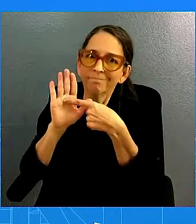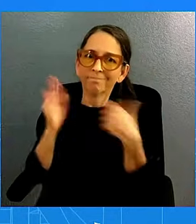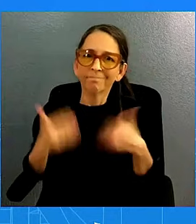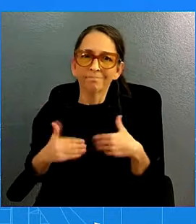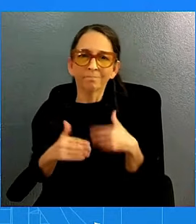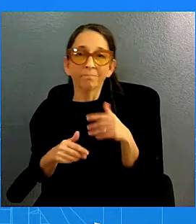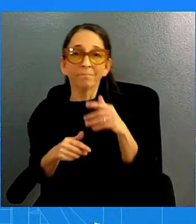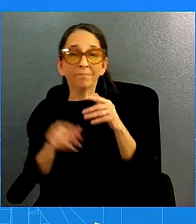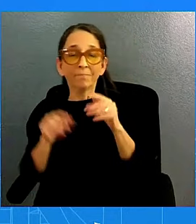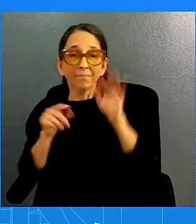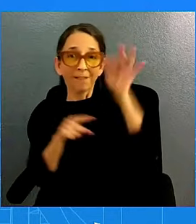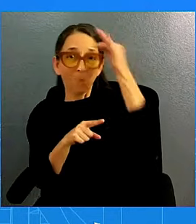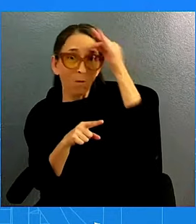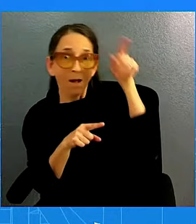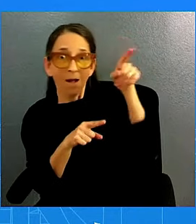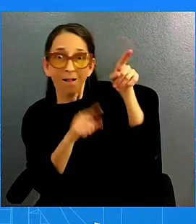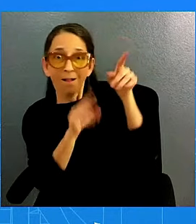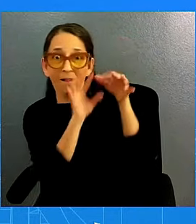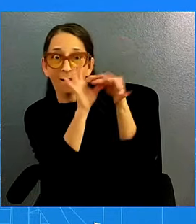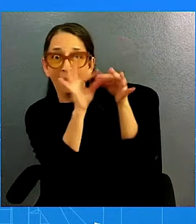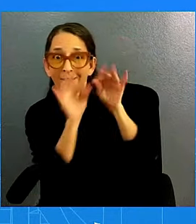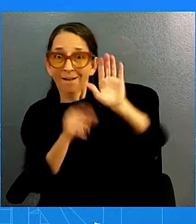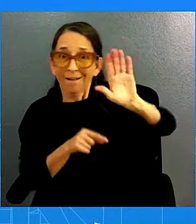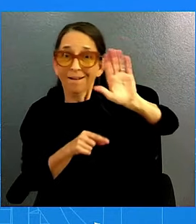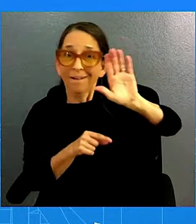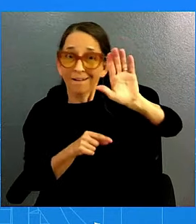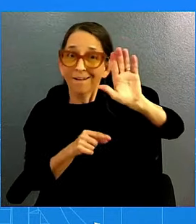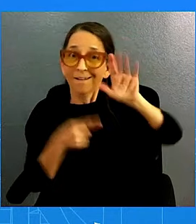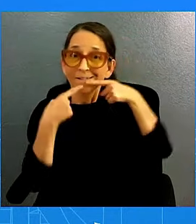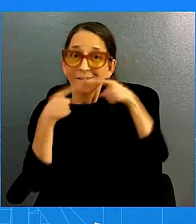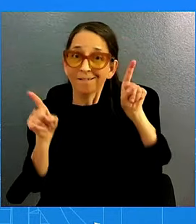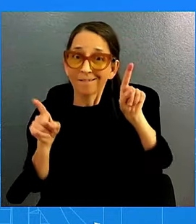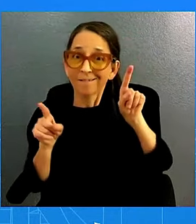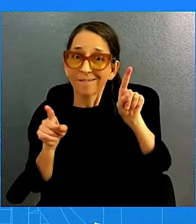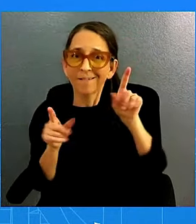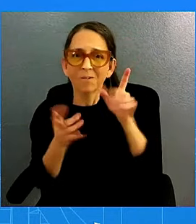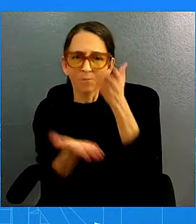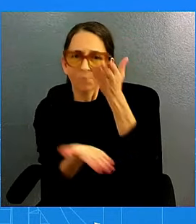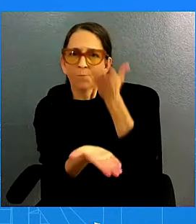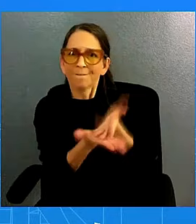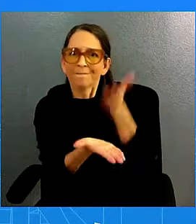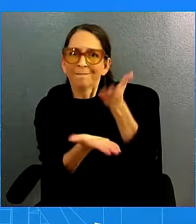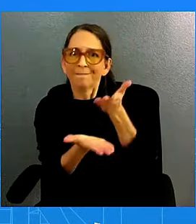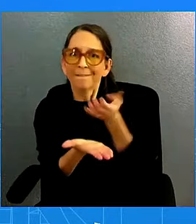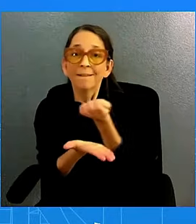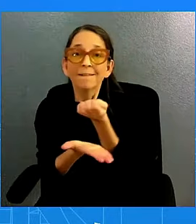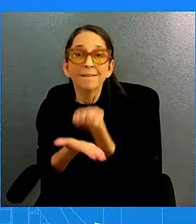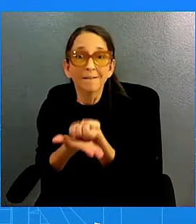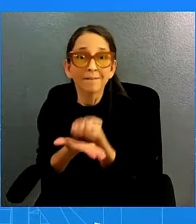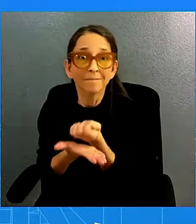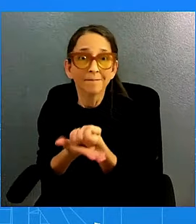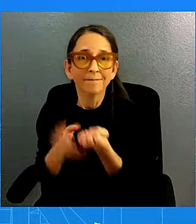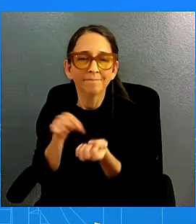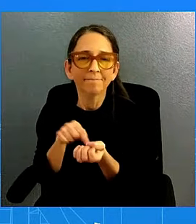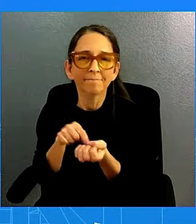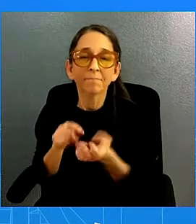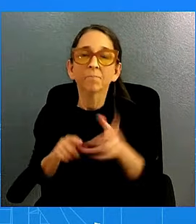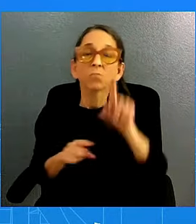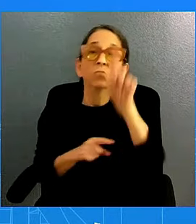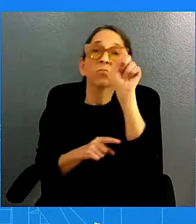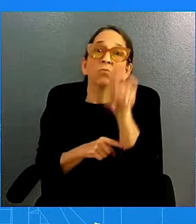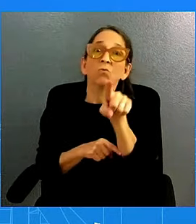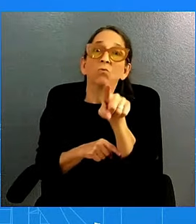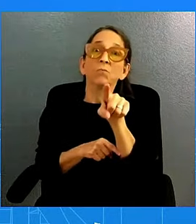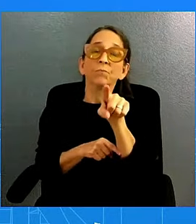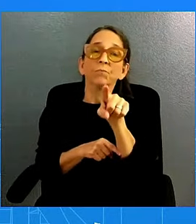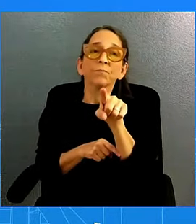in speaking to the strength of the economy and the economic activity as well. I know you can't speak to politics, but the Teamsters today decided